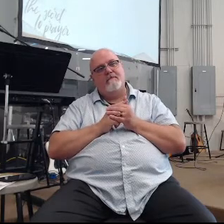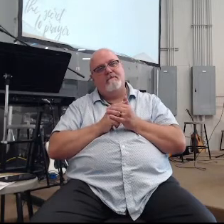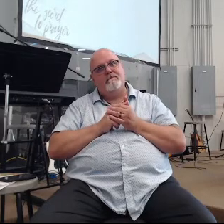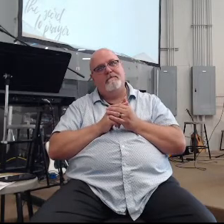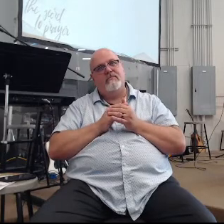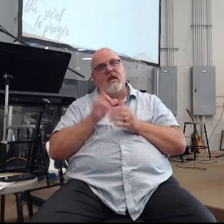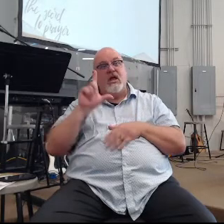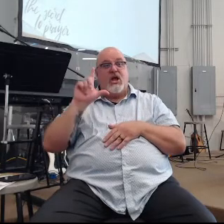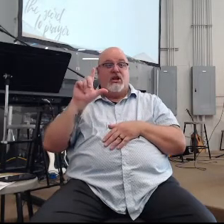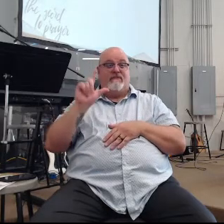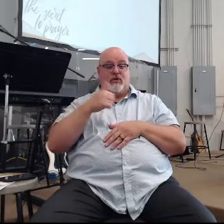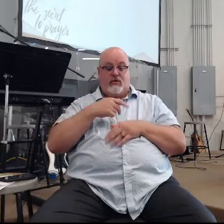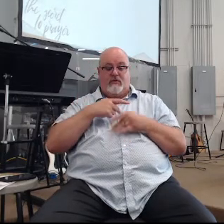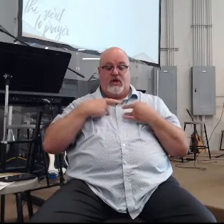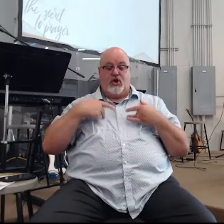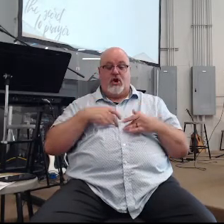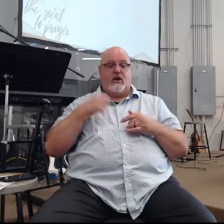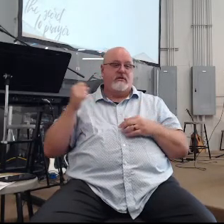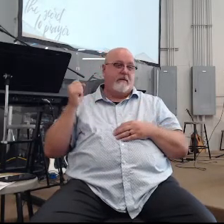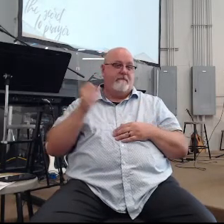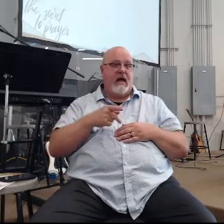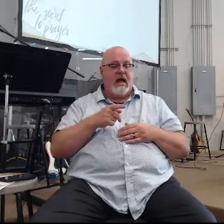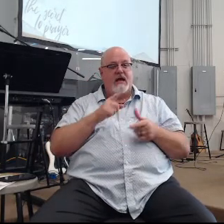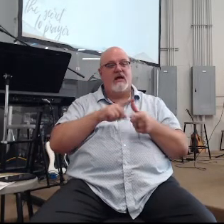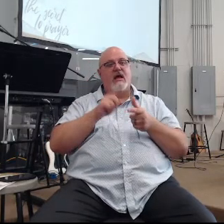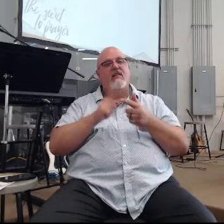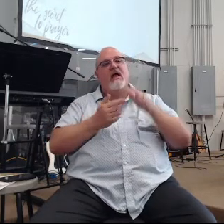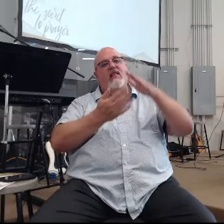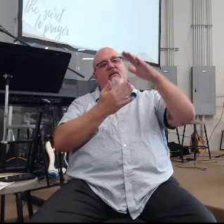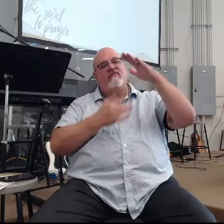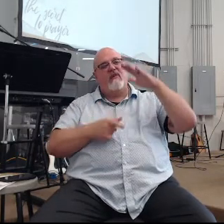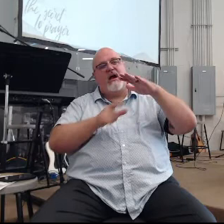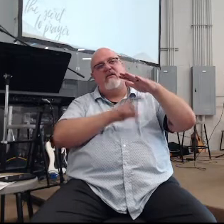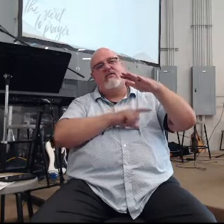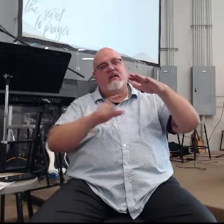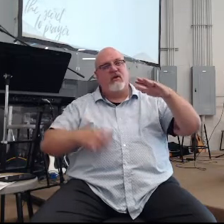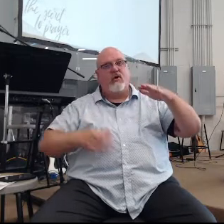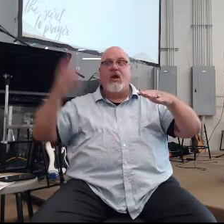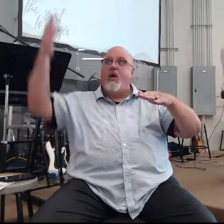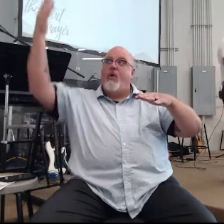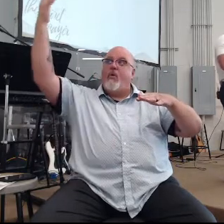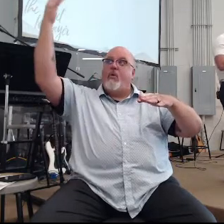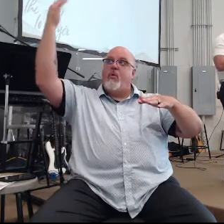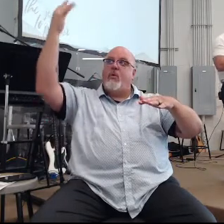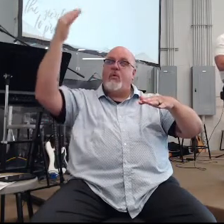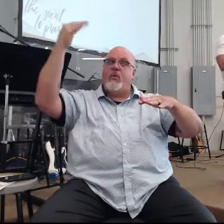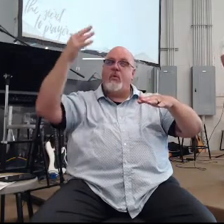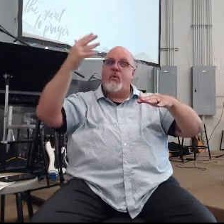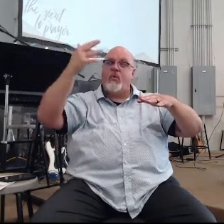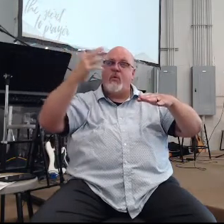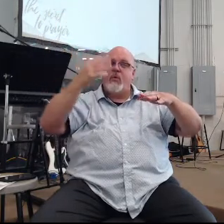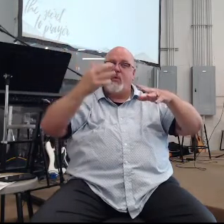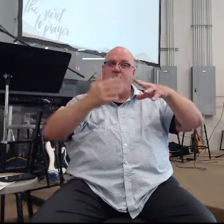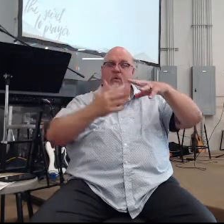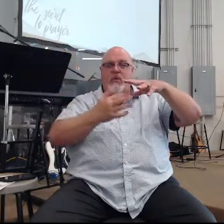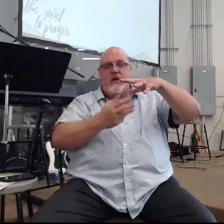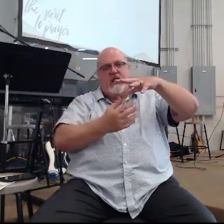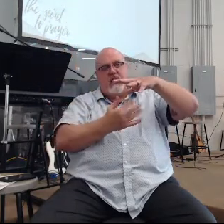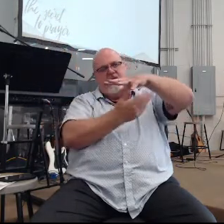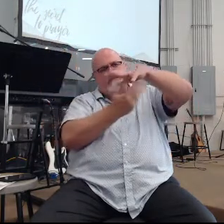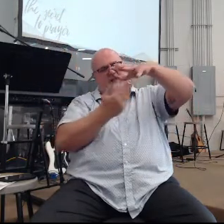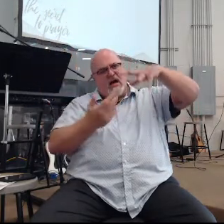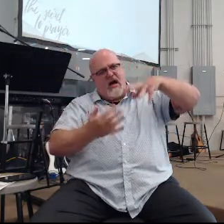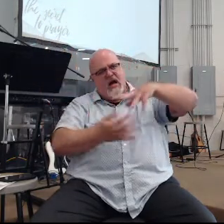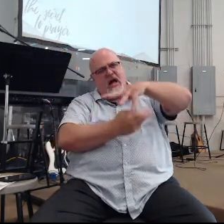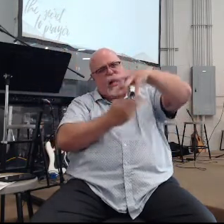their hearts back then then the fire of the Lord fell and consumed the burnt offering and the wood and the stones and the dust and everything